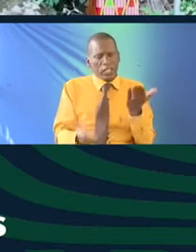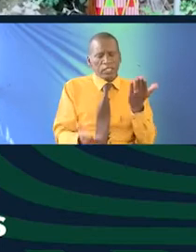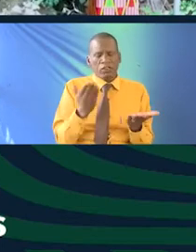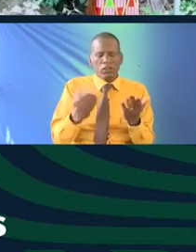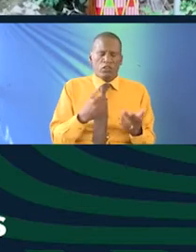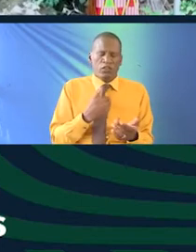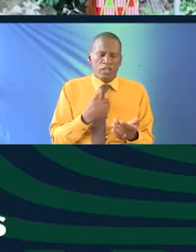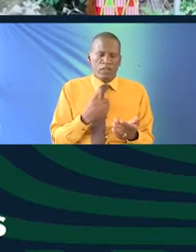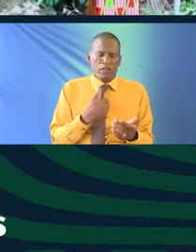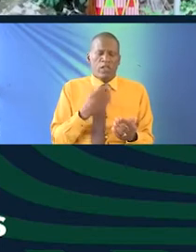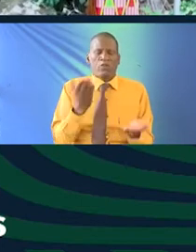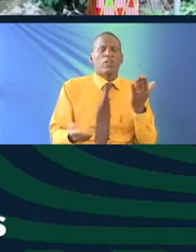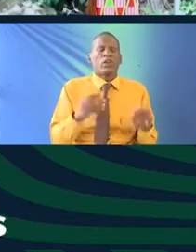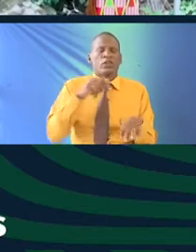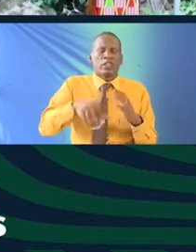value in having